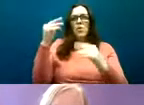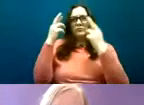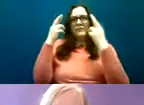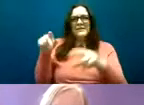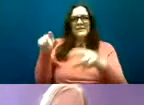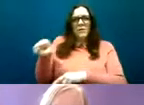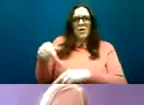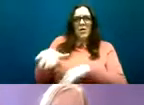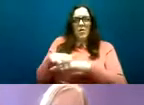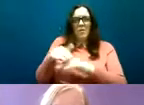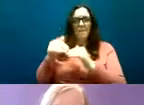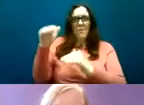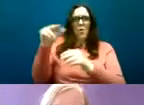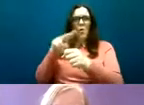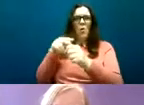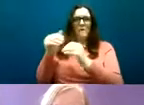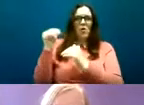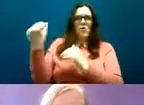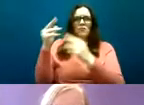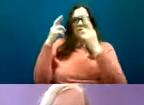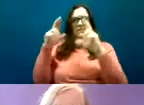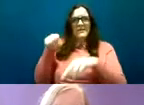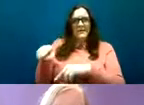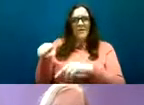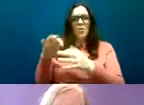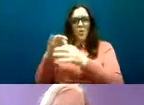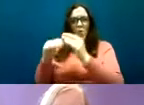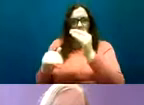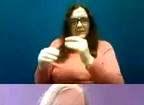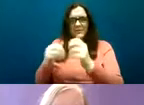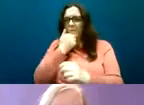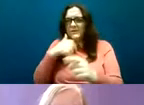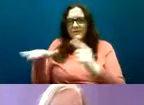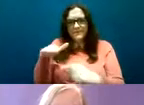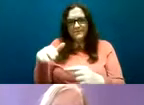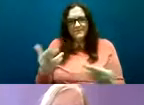for entry into homelessness and an added challenge to exiting from homelessness